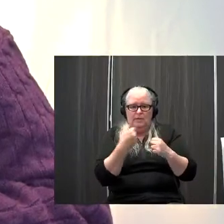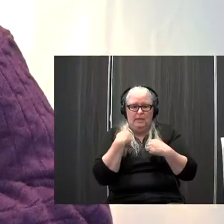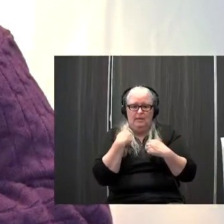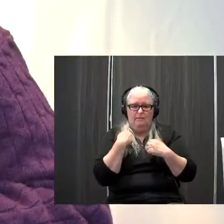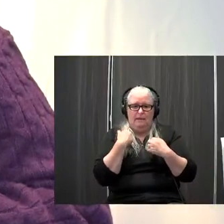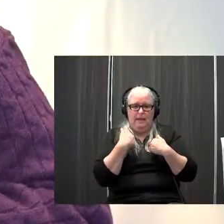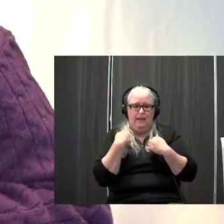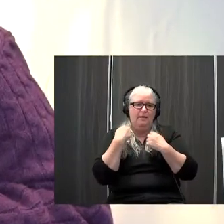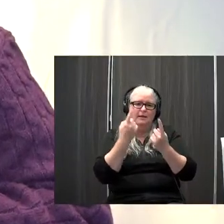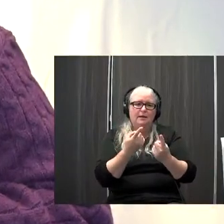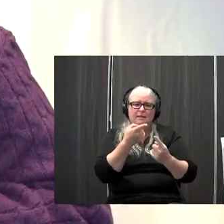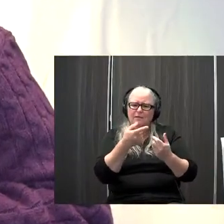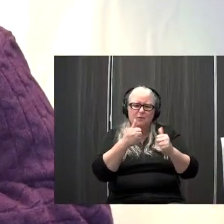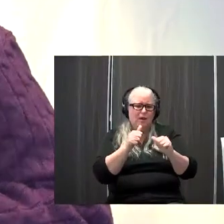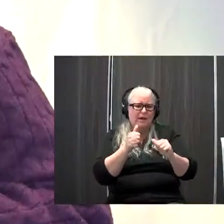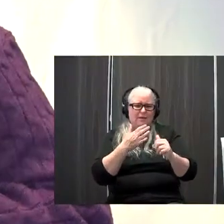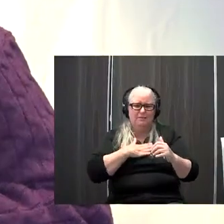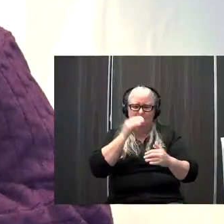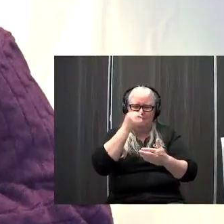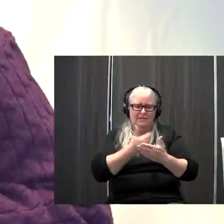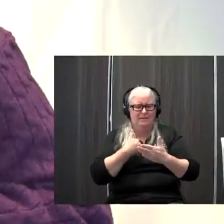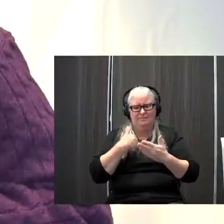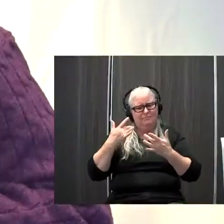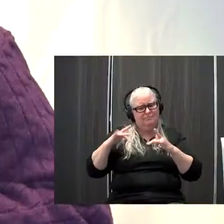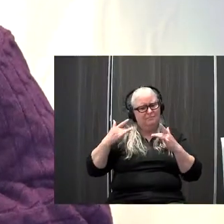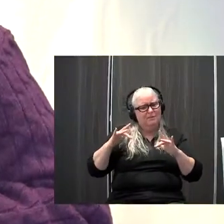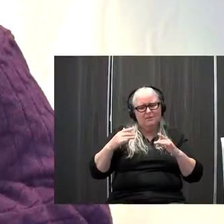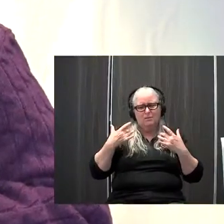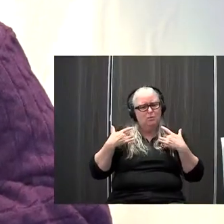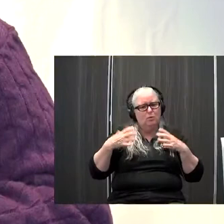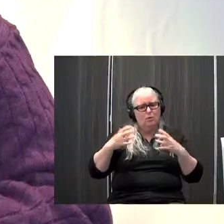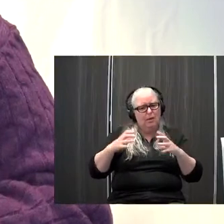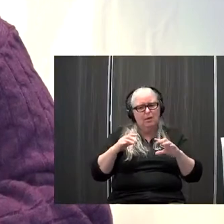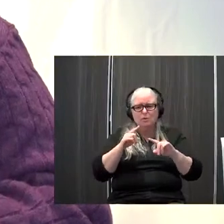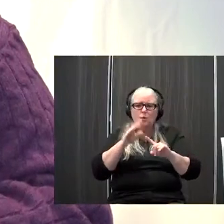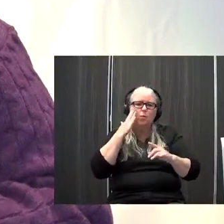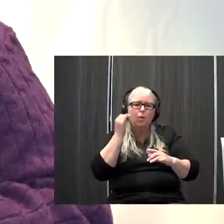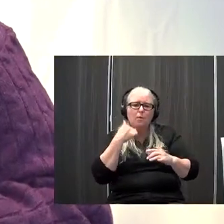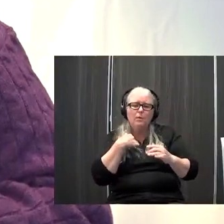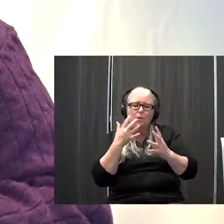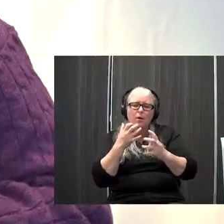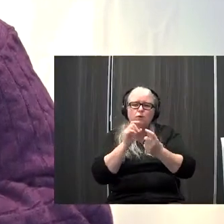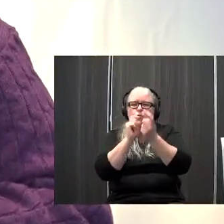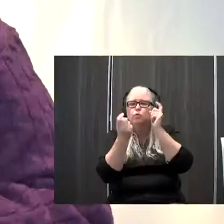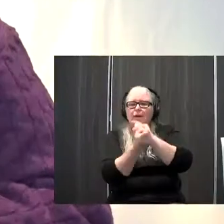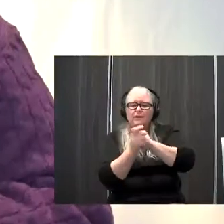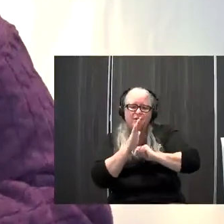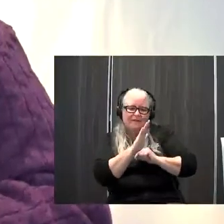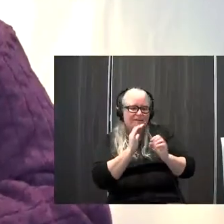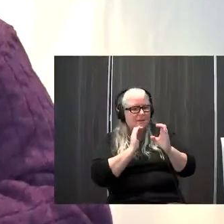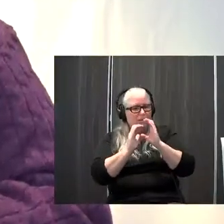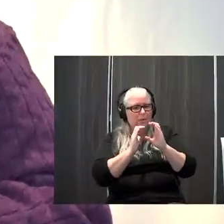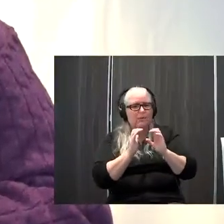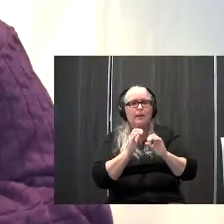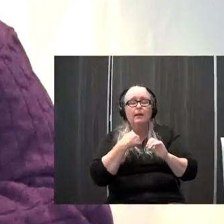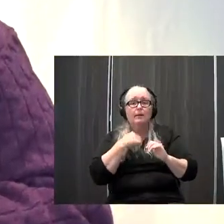he hasn't really wanted it so why would we want to change the language of the way he communicates and I'll I'll take the first step in that you have a